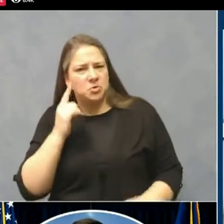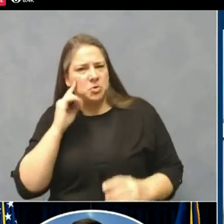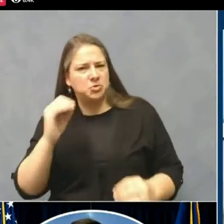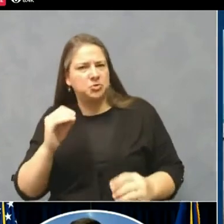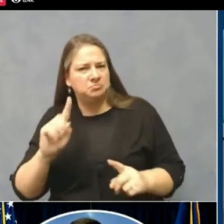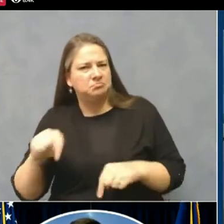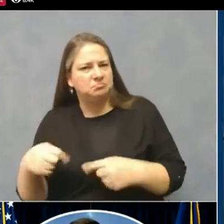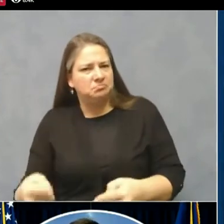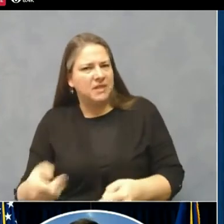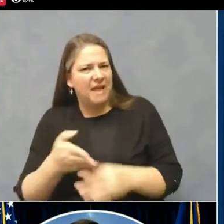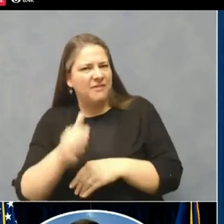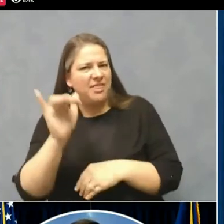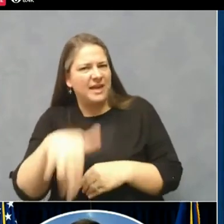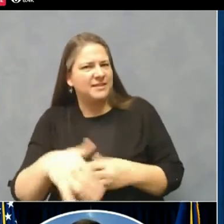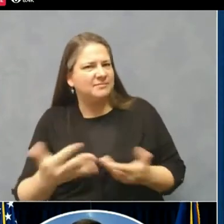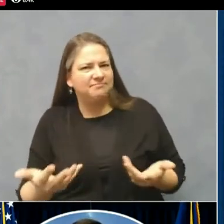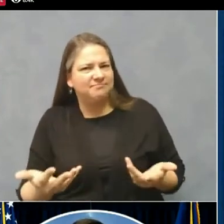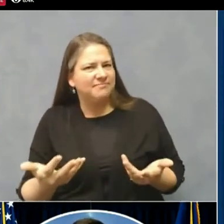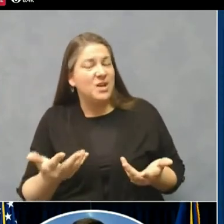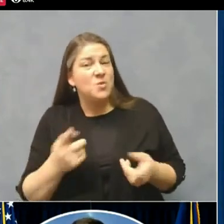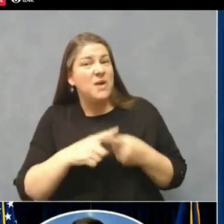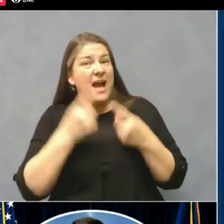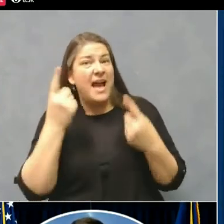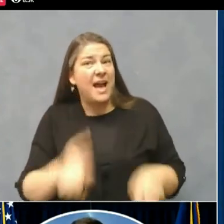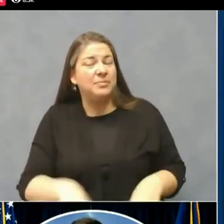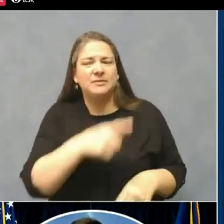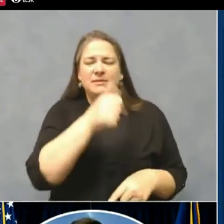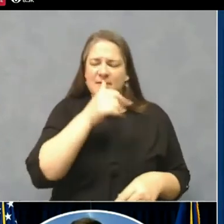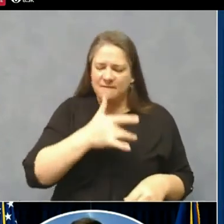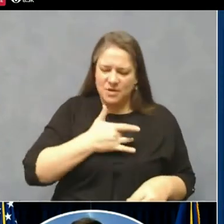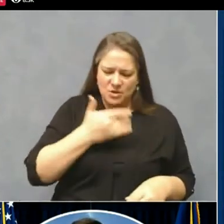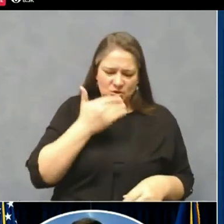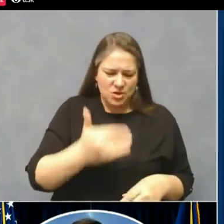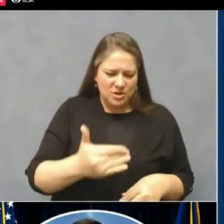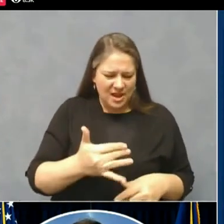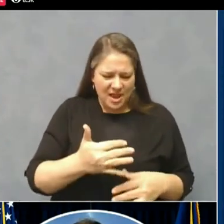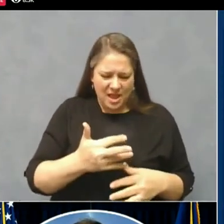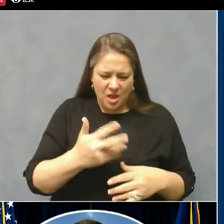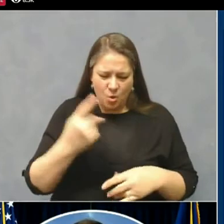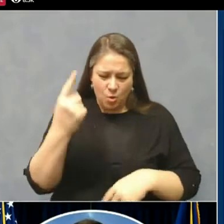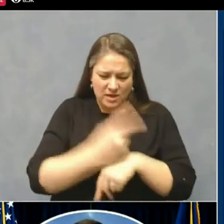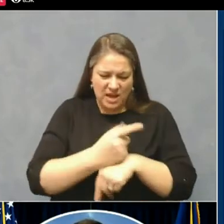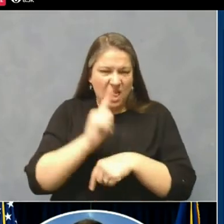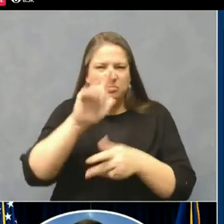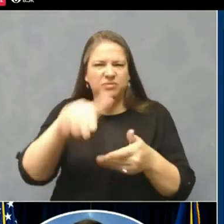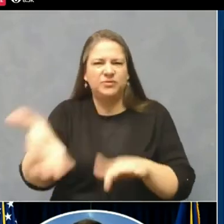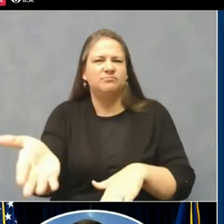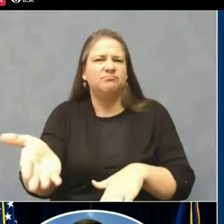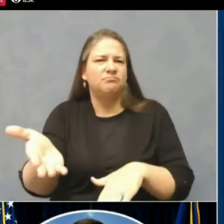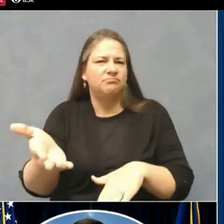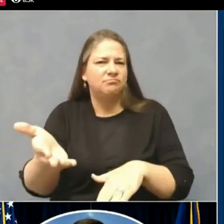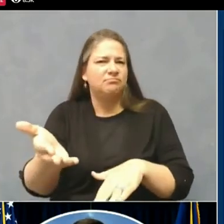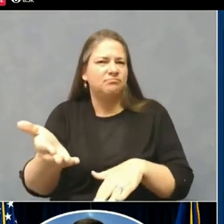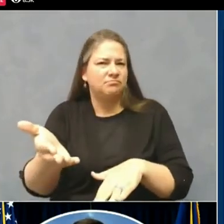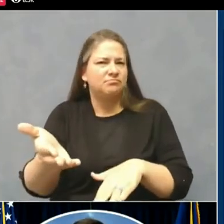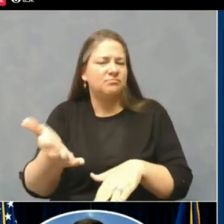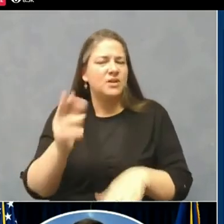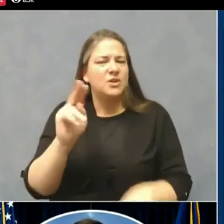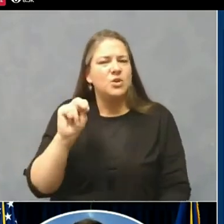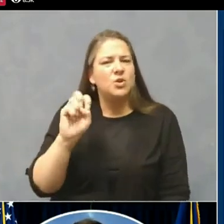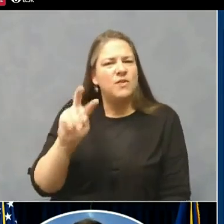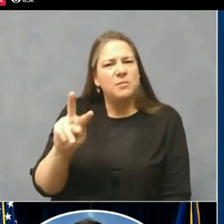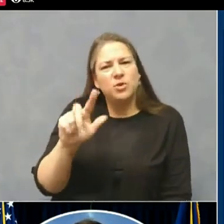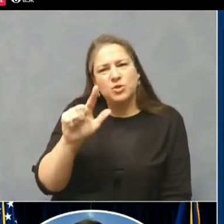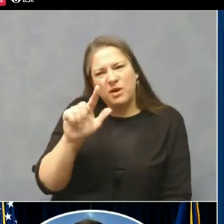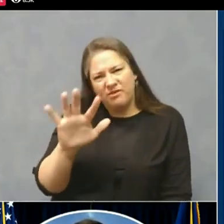so many others, took a sudden turn and passed away a day later from the virus. On November 25th, the day before Thanksgiving,